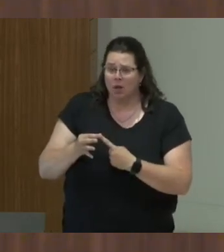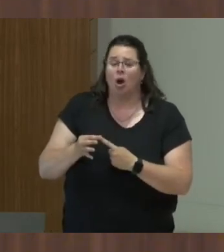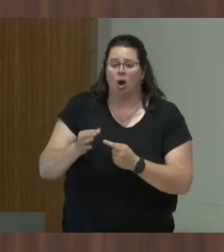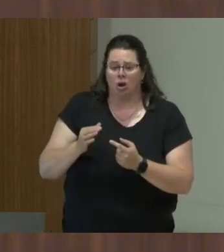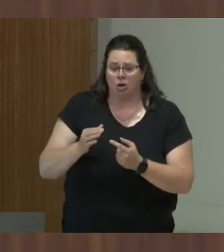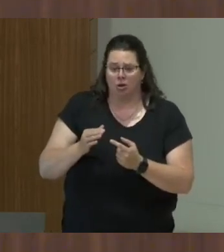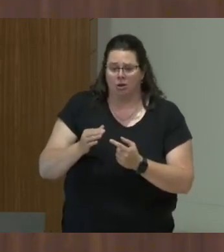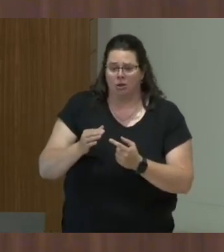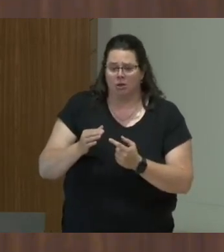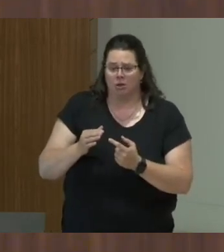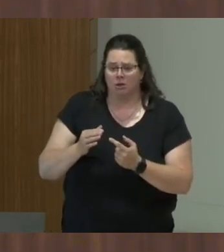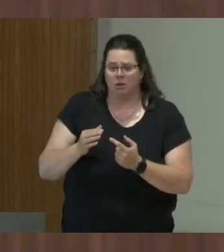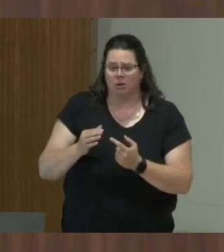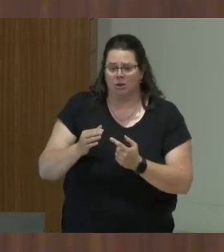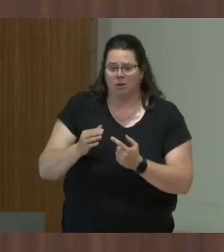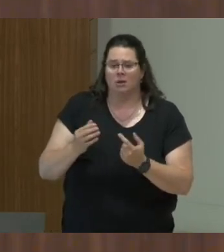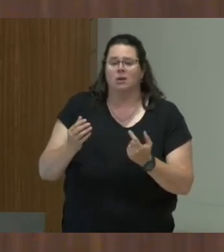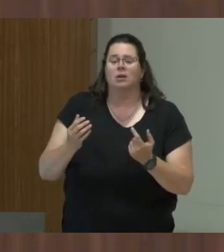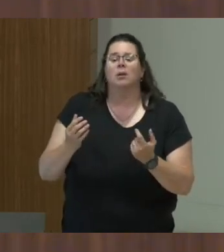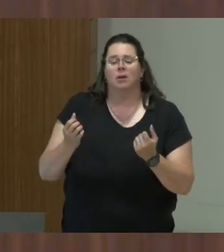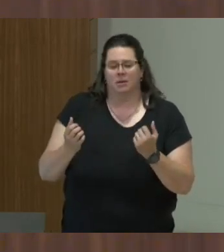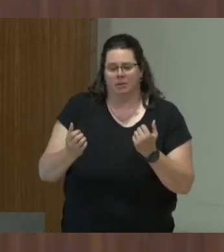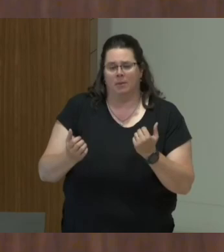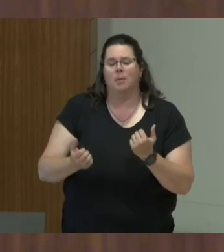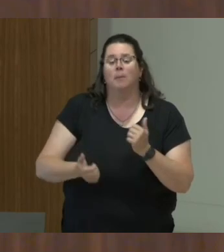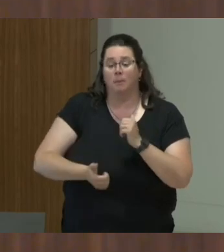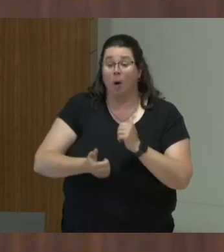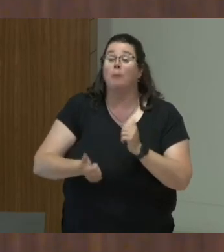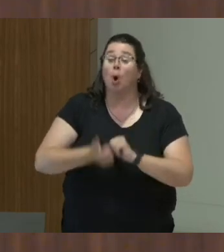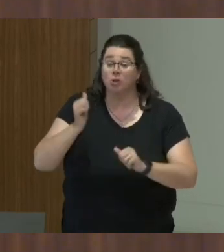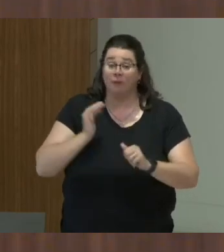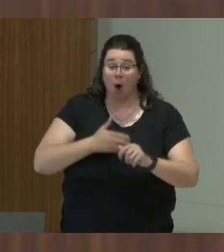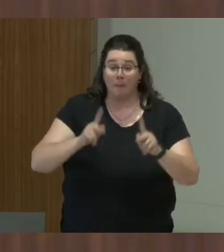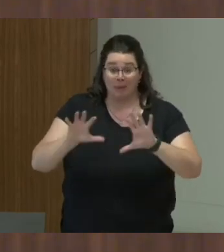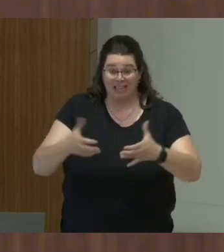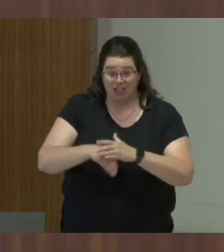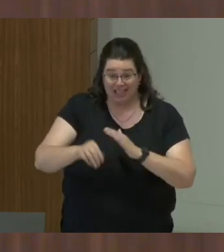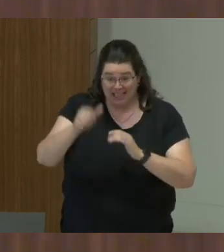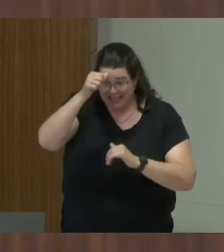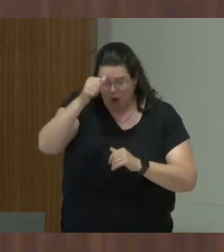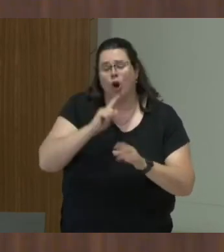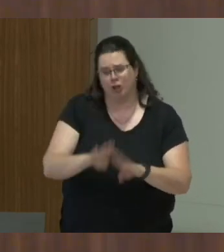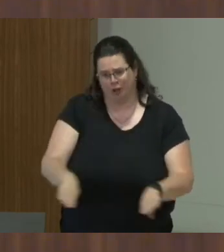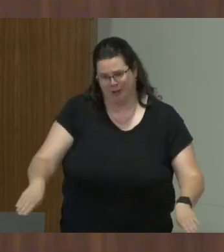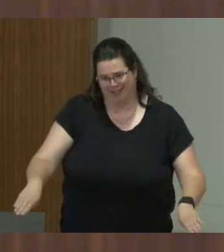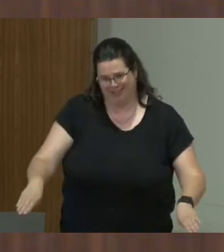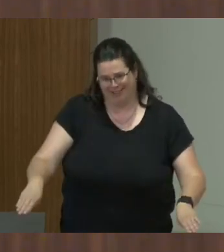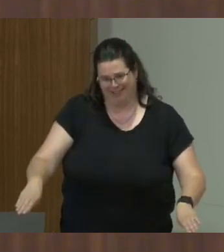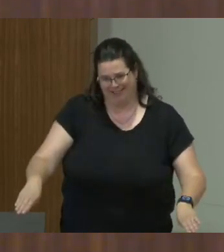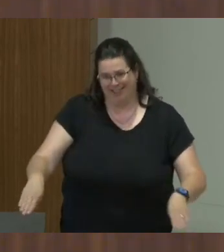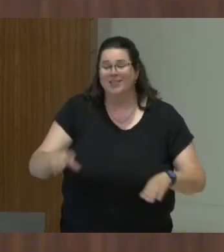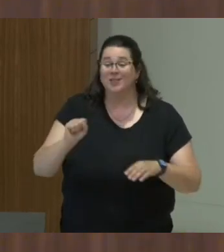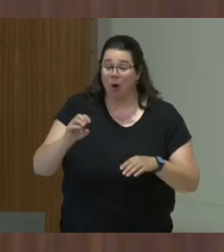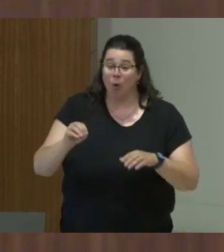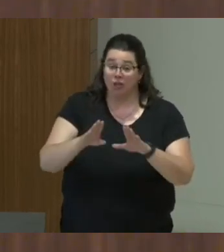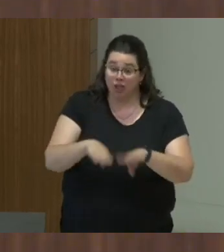So, that's a very big number. And the two main laws that I will be talking about, which concern children in